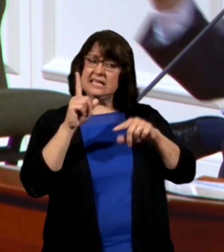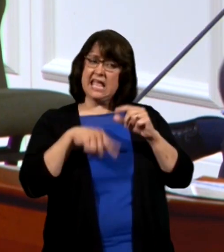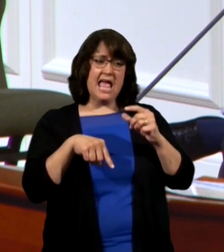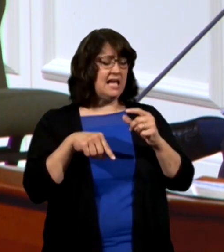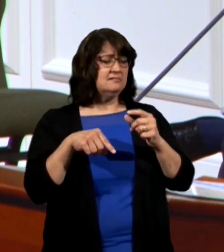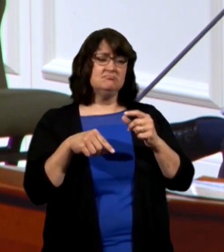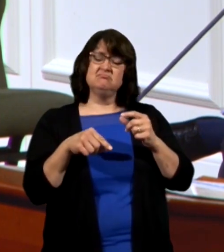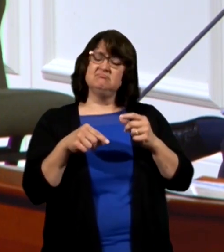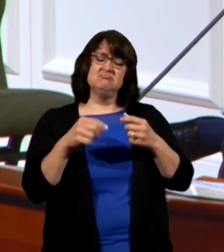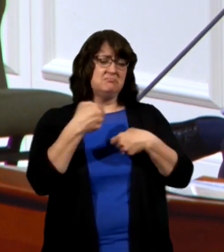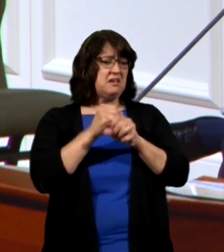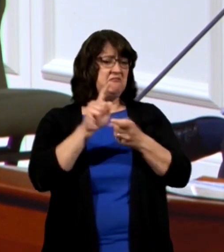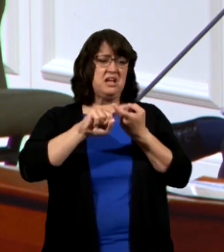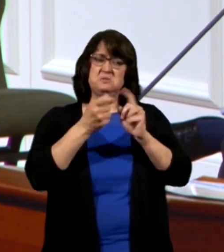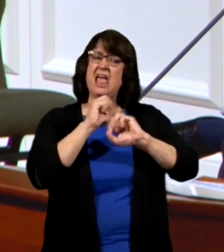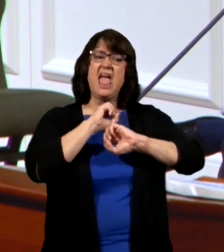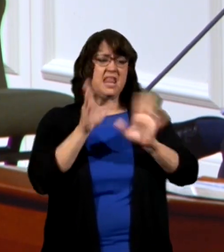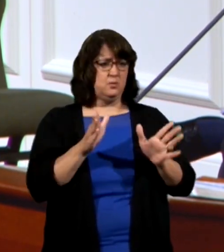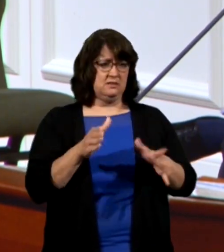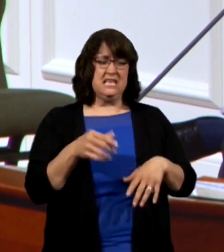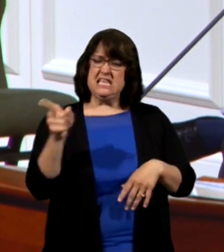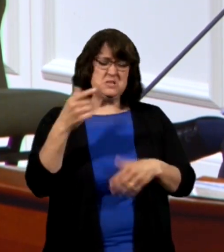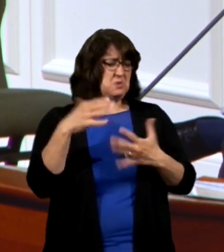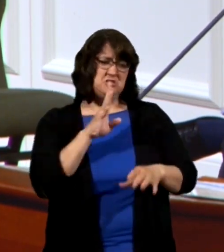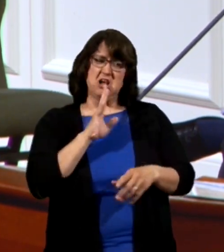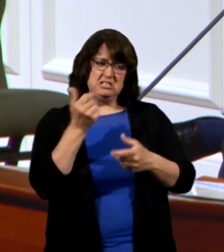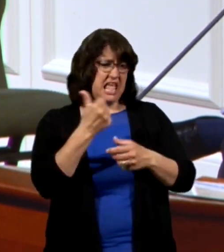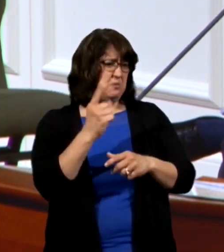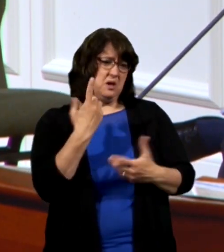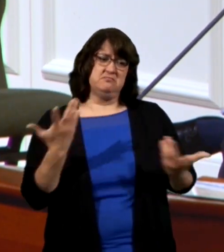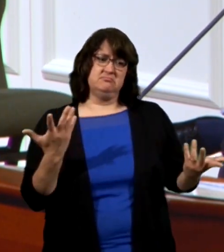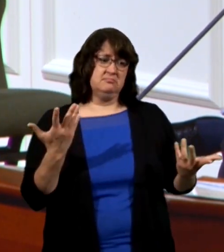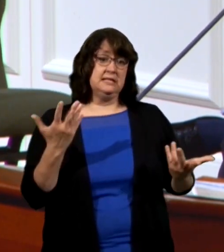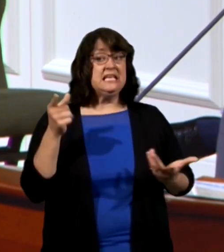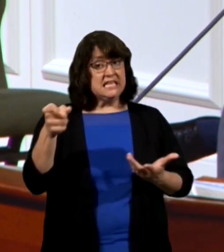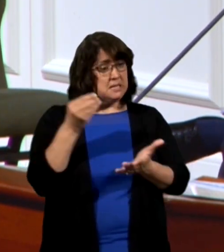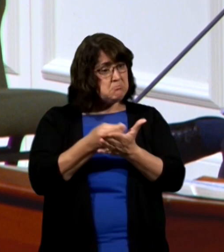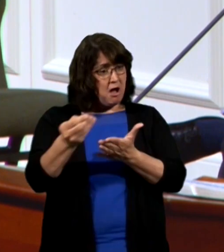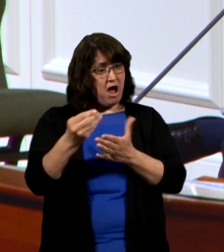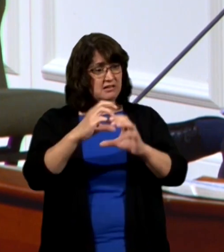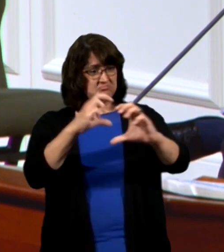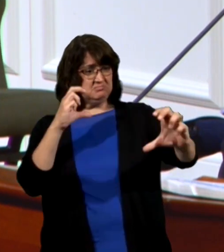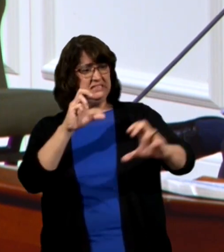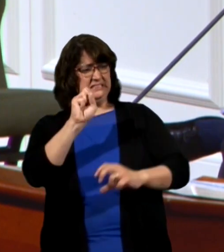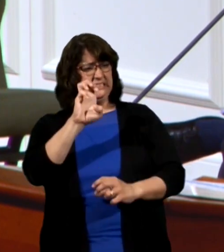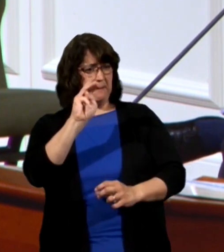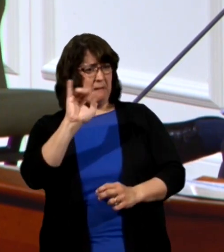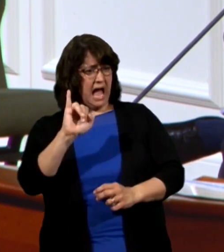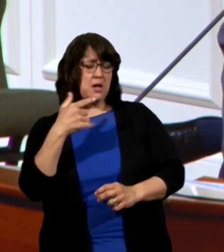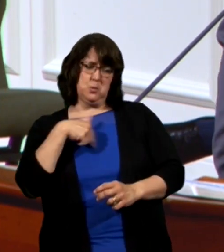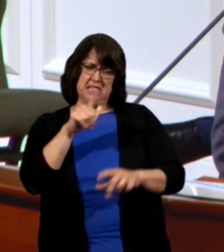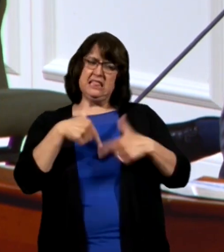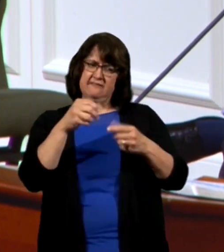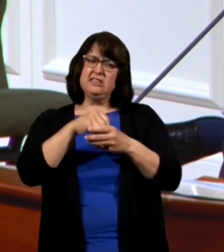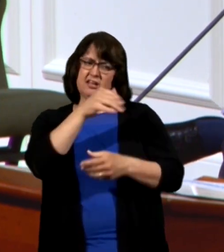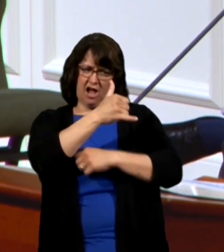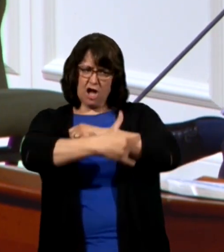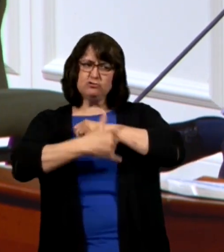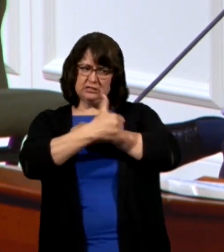along with anybody he doesn't want to talk to anybody so he bought a semi and we live out in the country